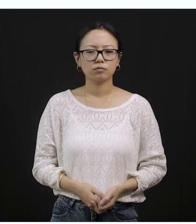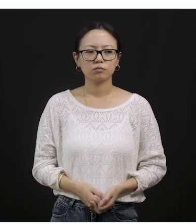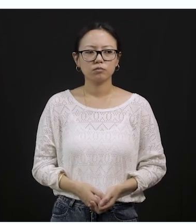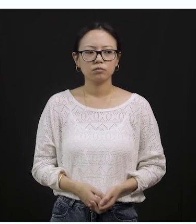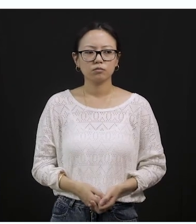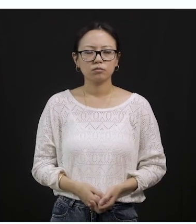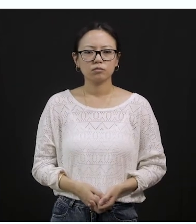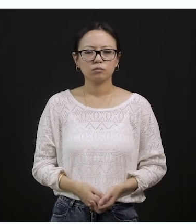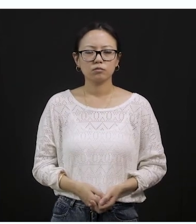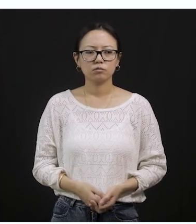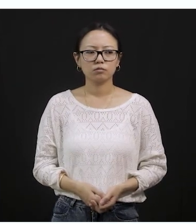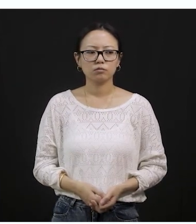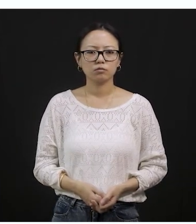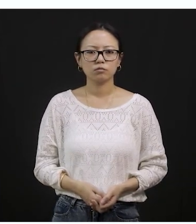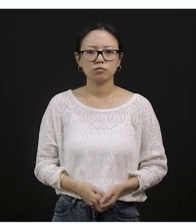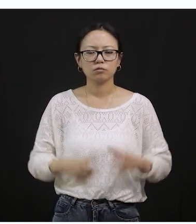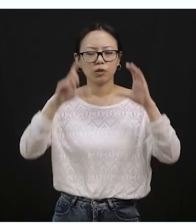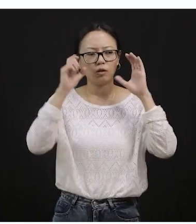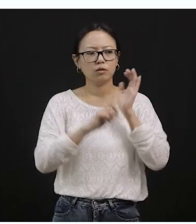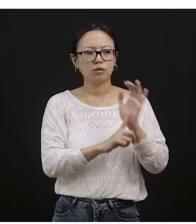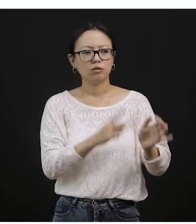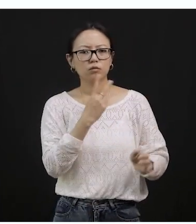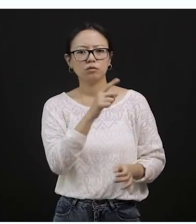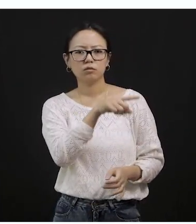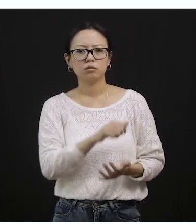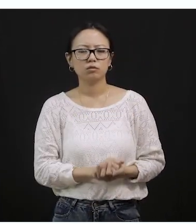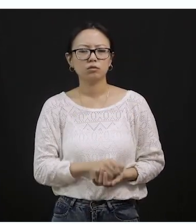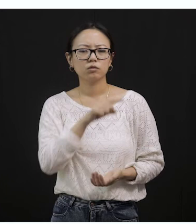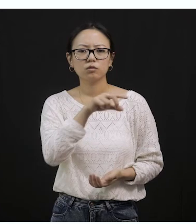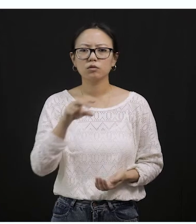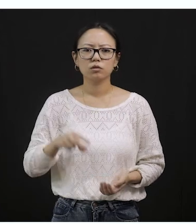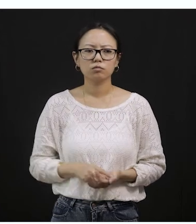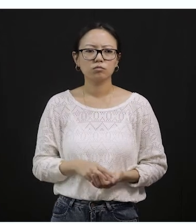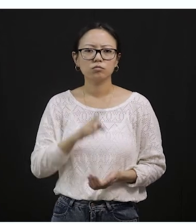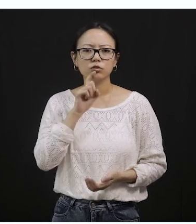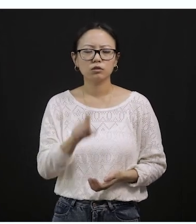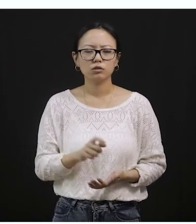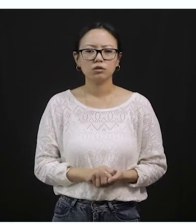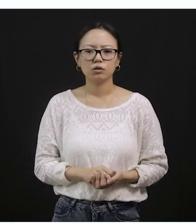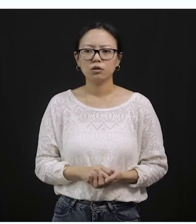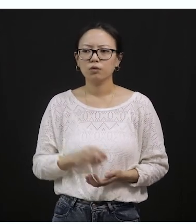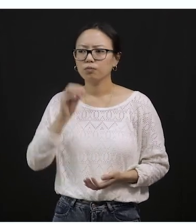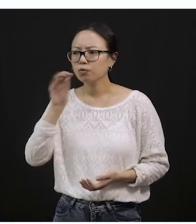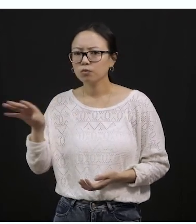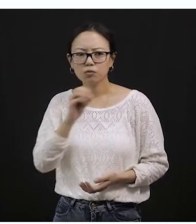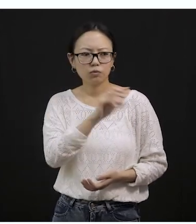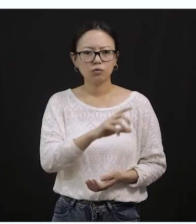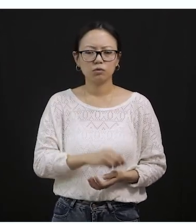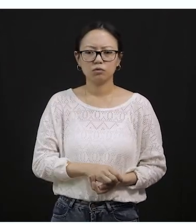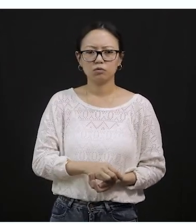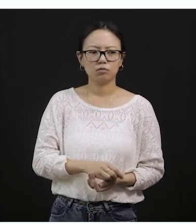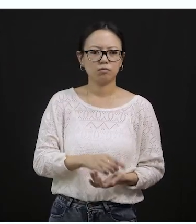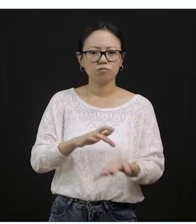thing is, now here, this is the picture which tells you not to spit on everyone, on anyone. Okay? This is a